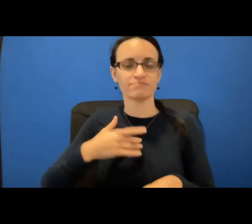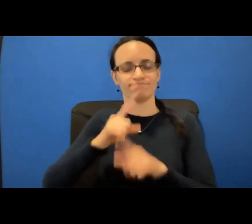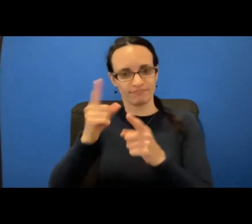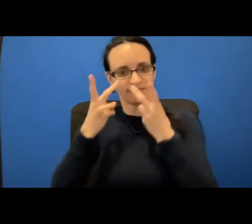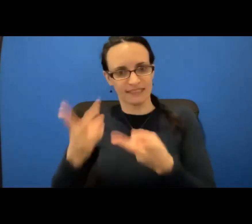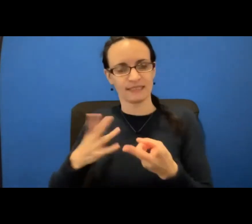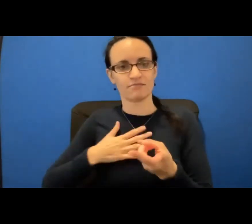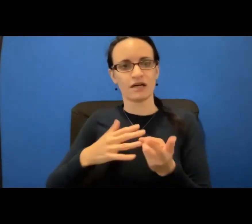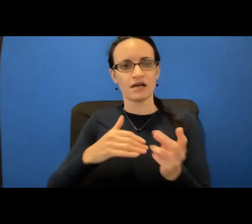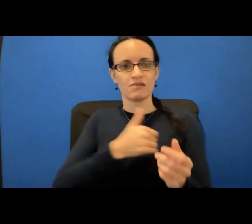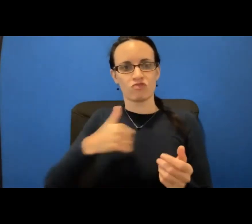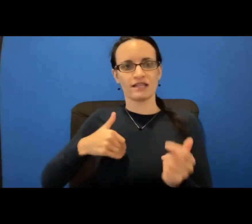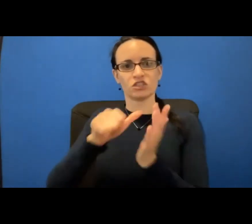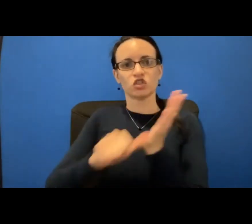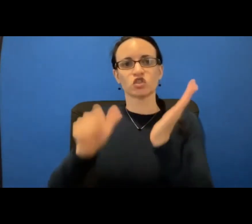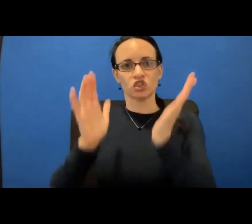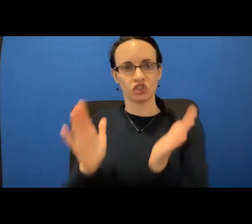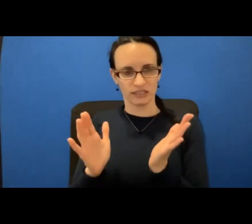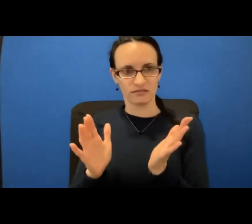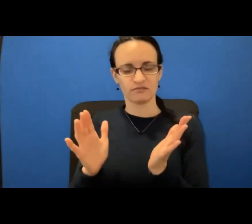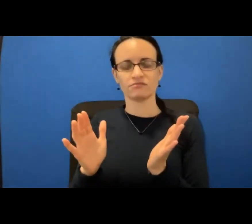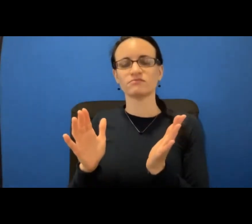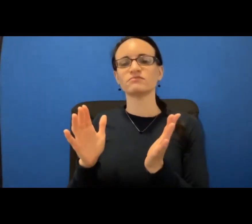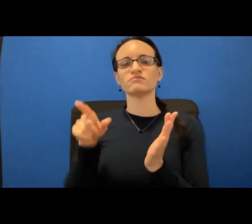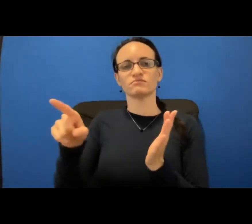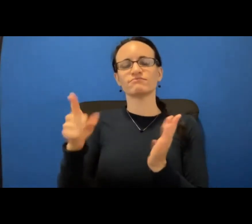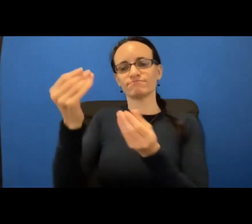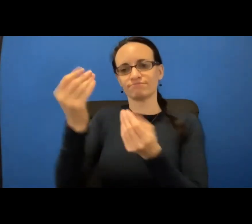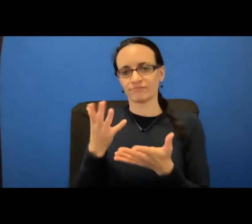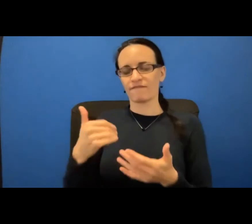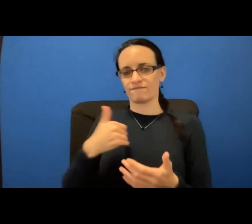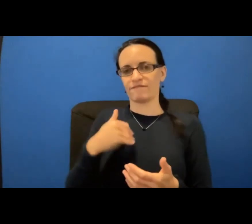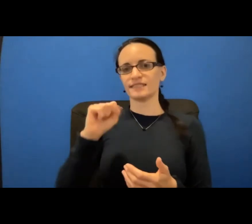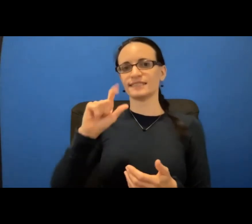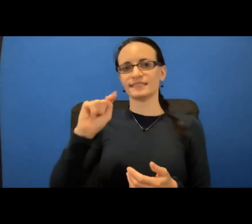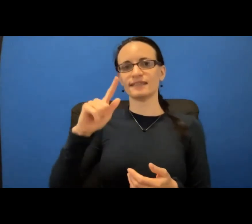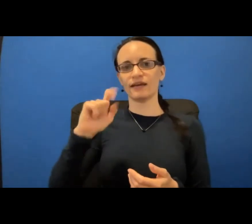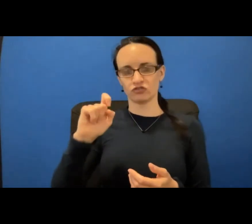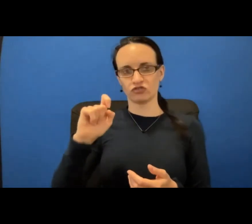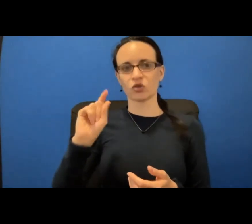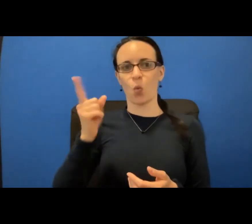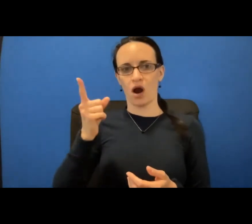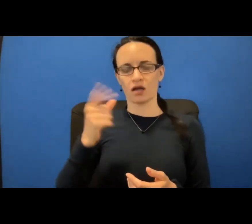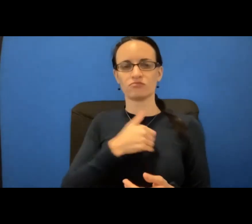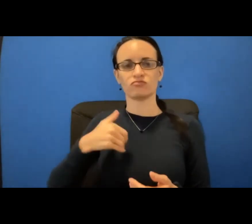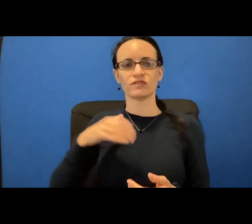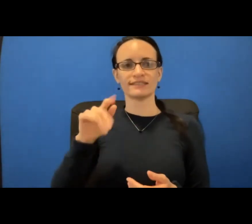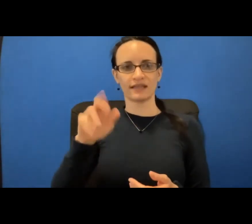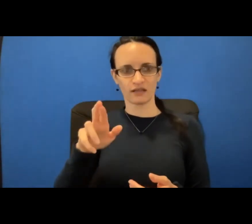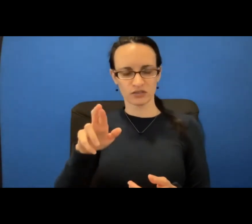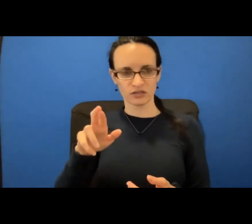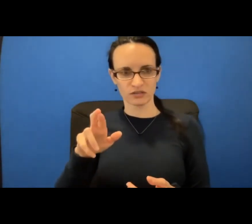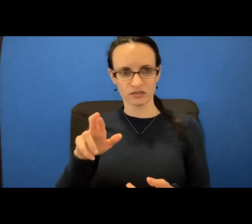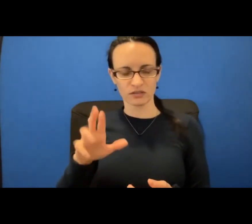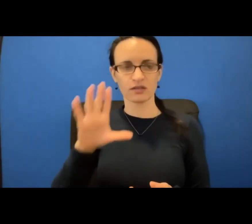being advised that I had stage one breast cancer, that I would have a lopectomy, five